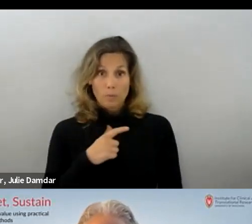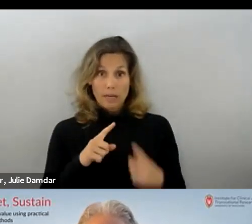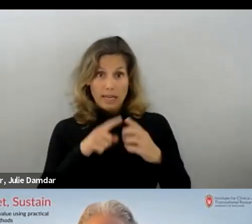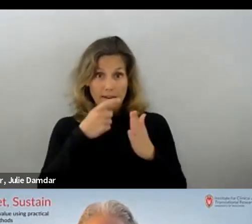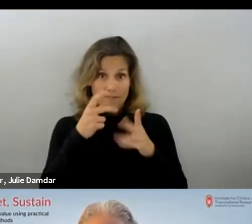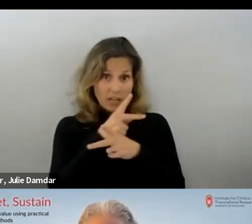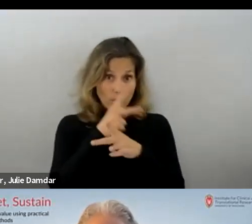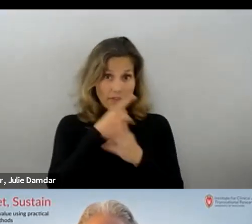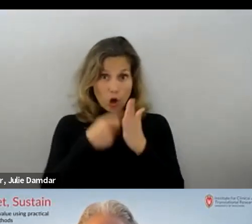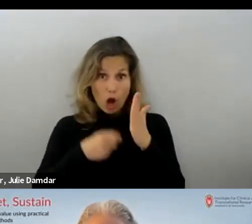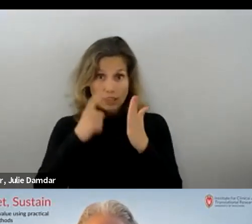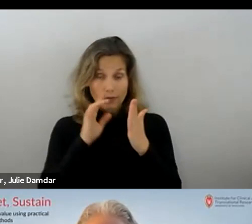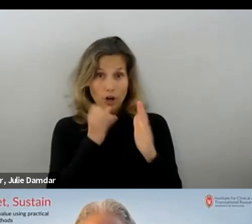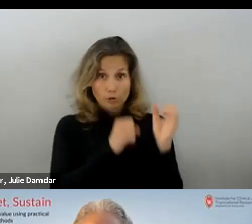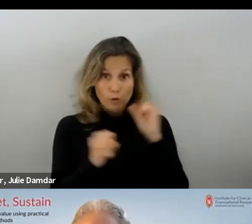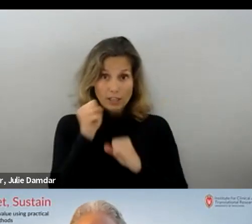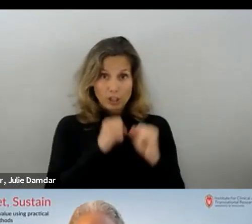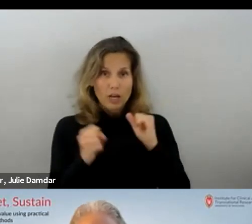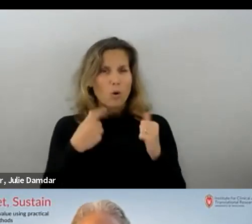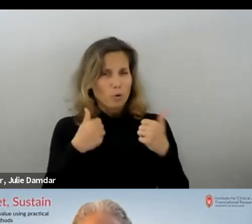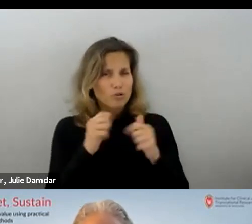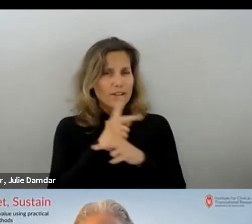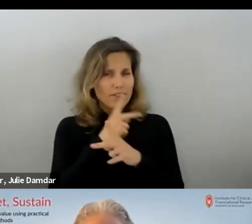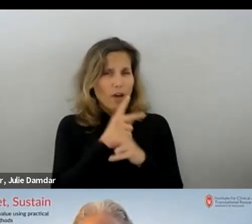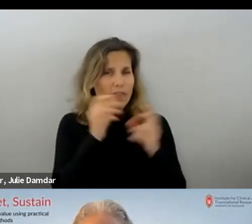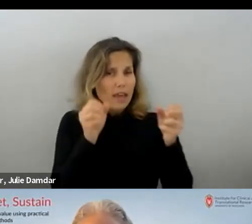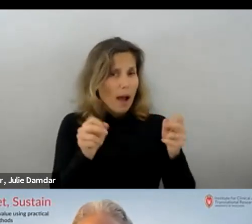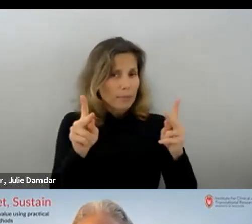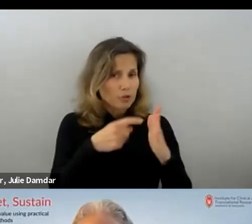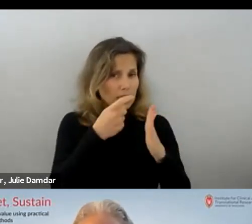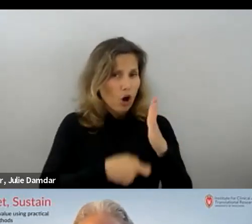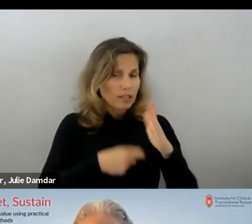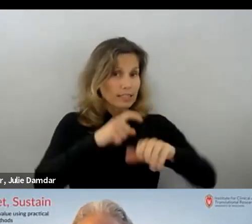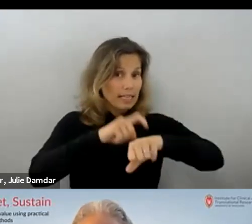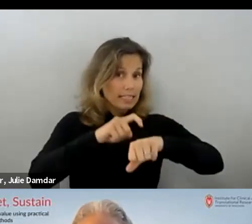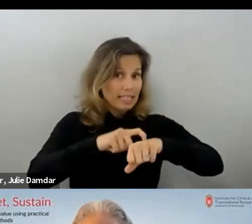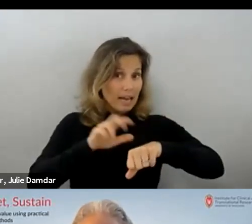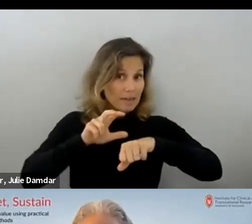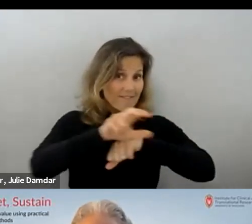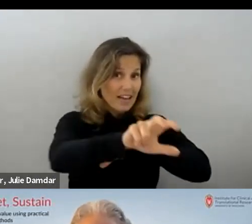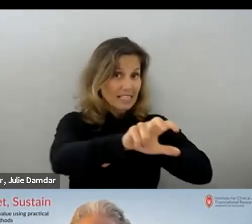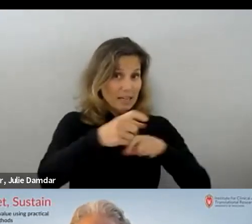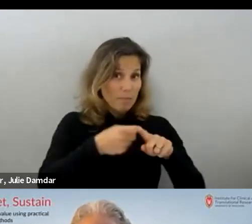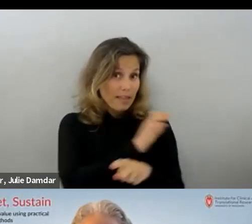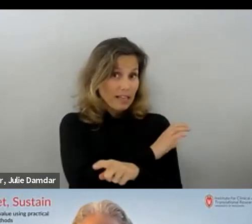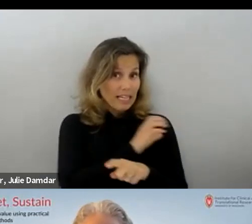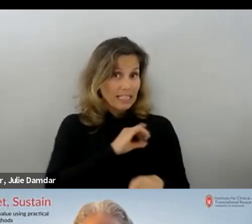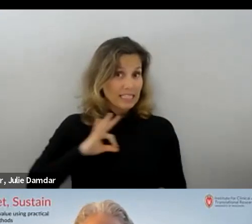to value the opportunity cost of the time spent by clinic staff. Um,